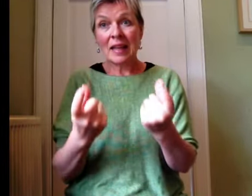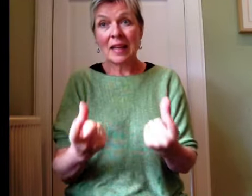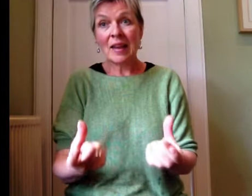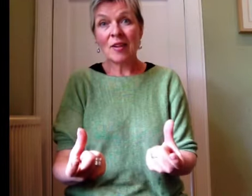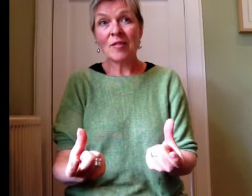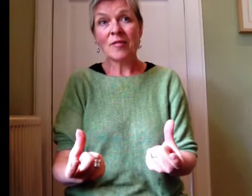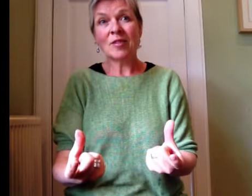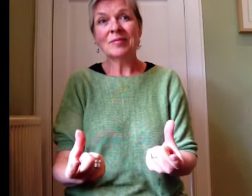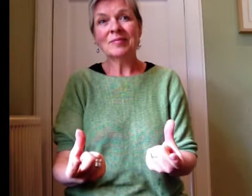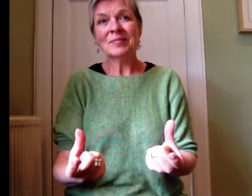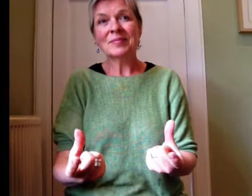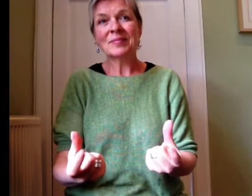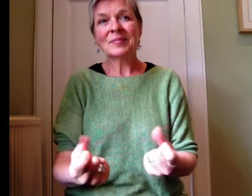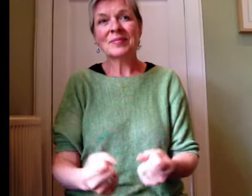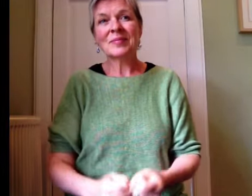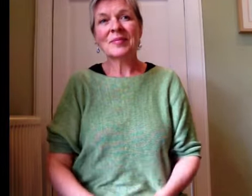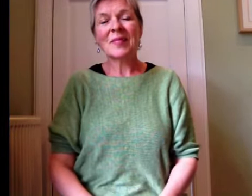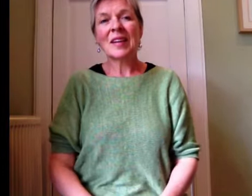Careful.